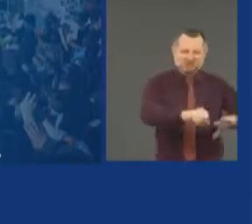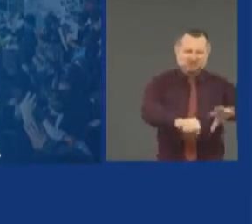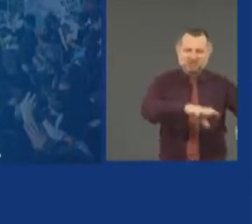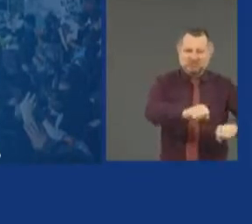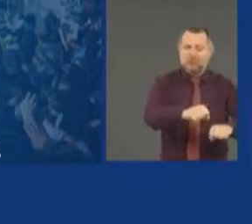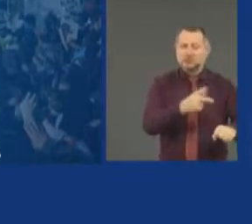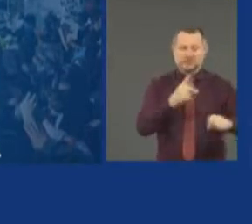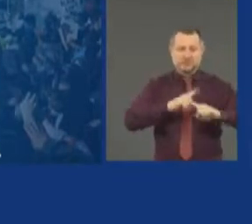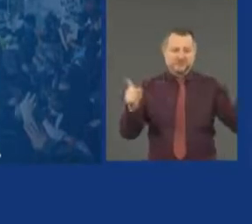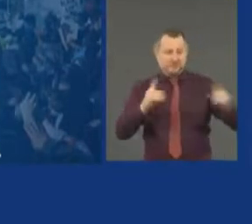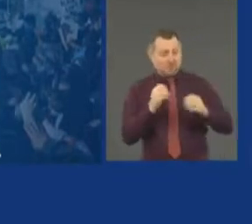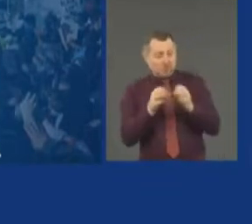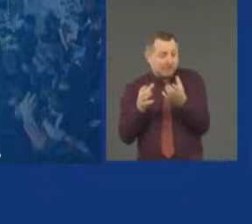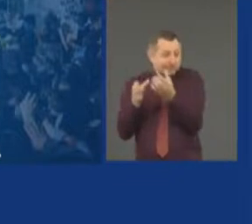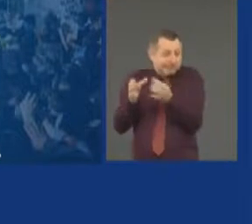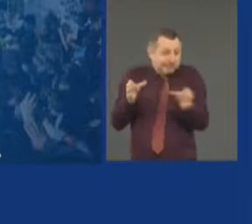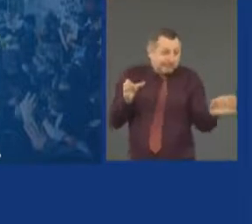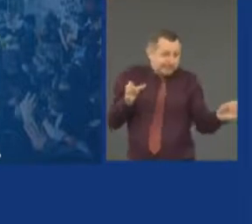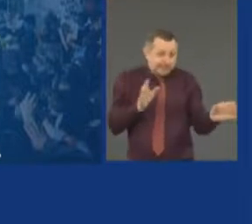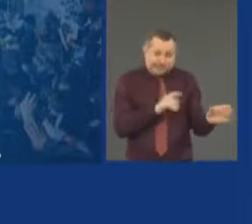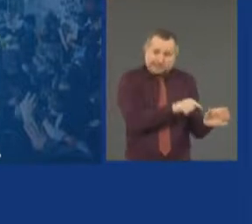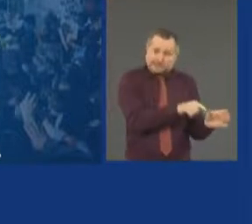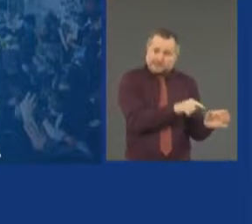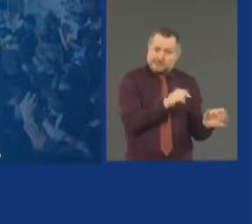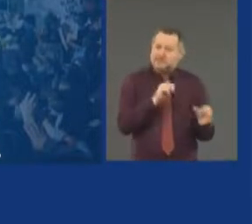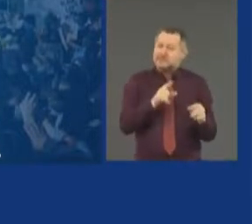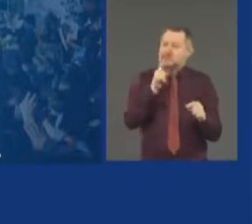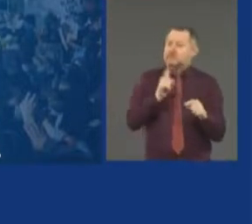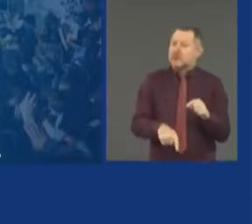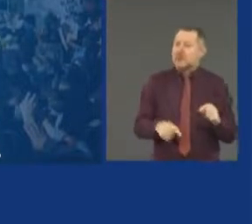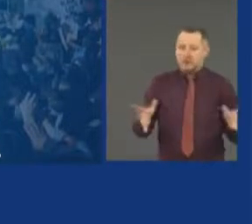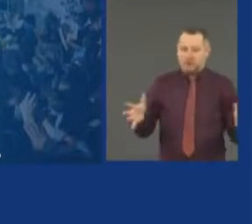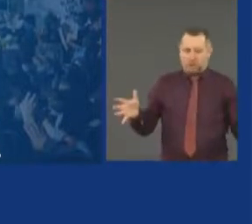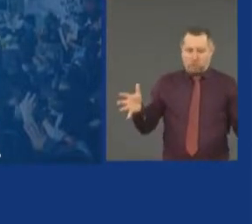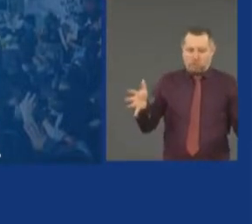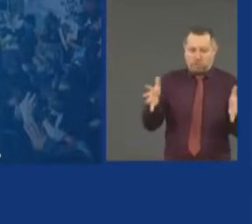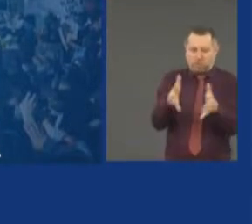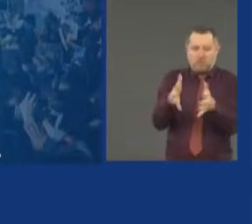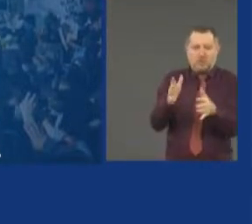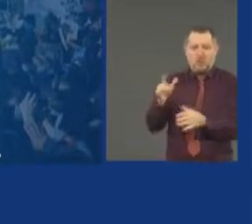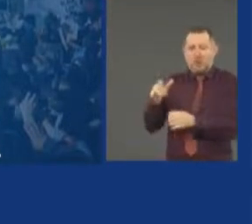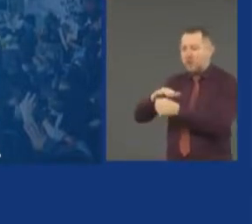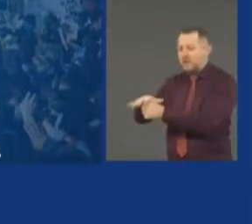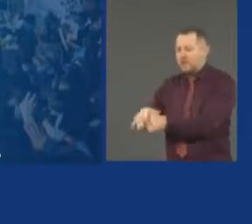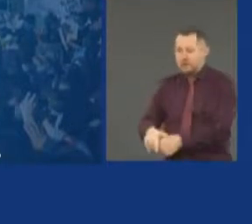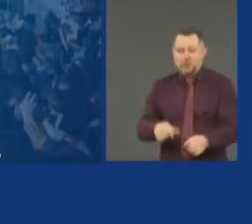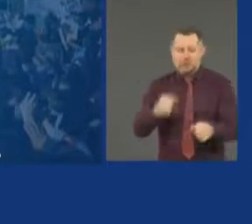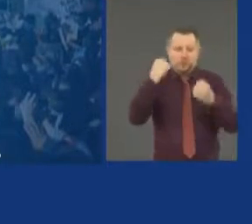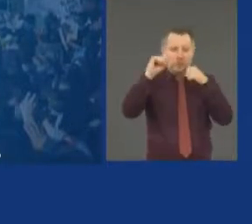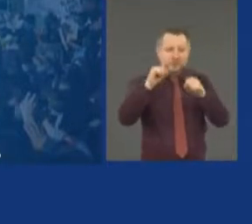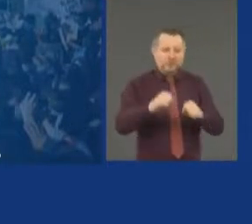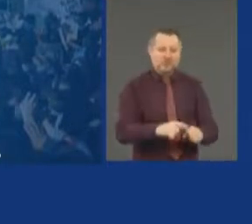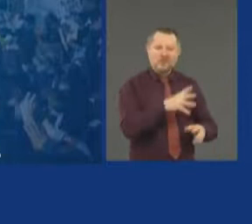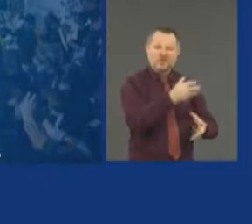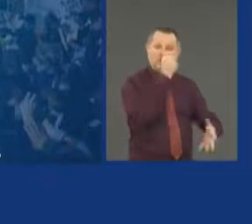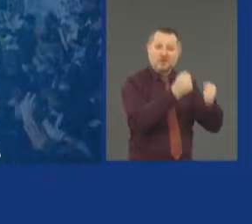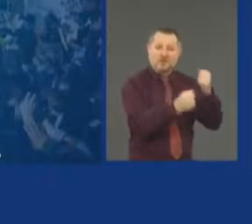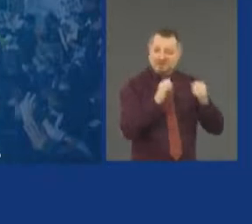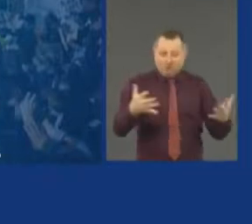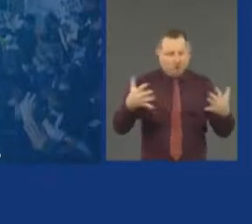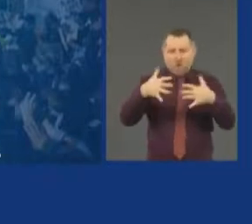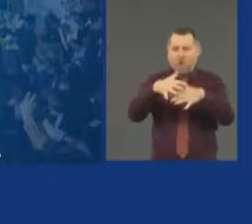We can't blur the line between these problems. Otherwise, you wind up solving